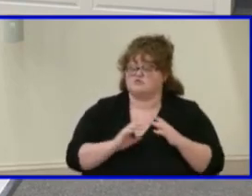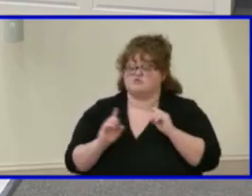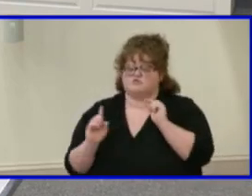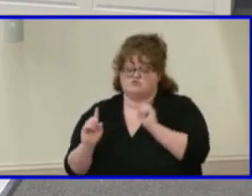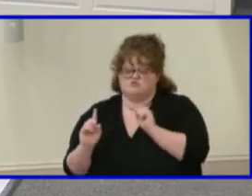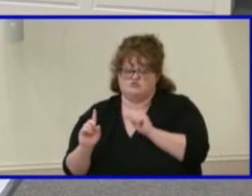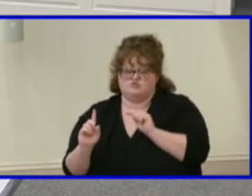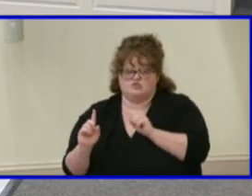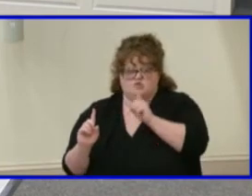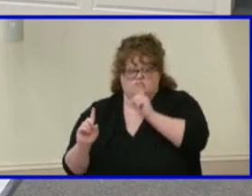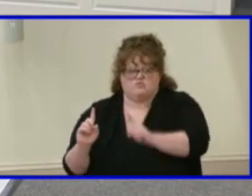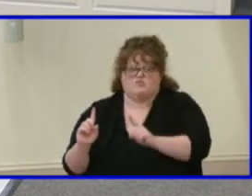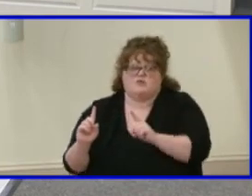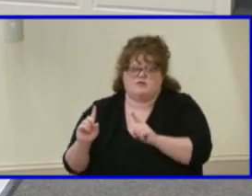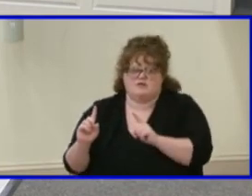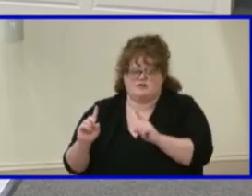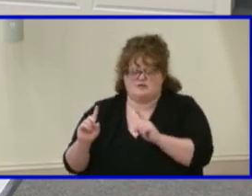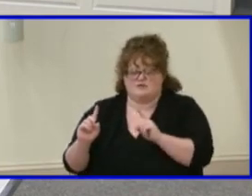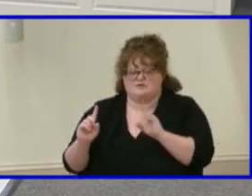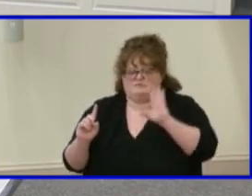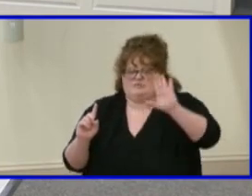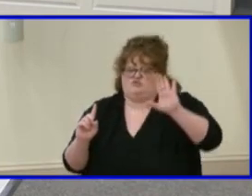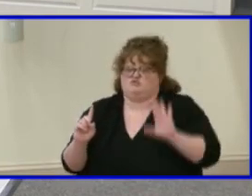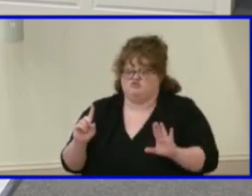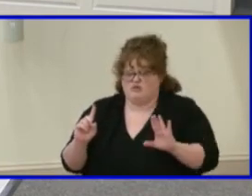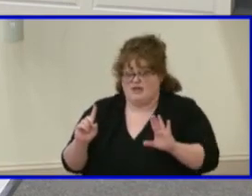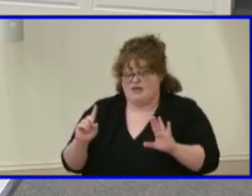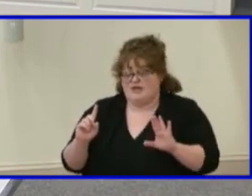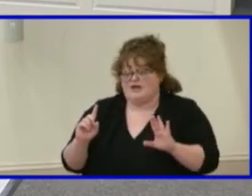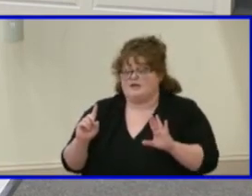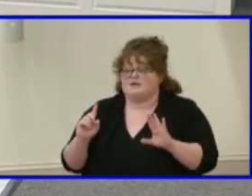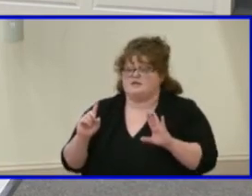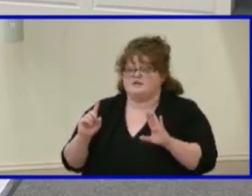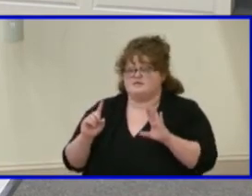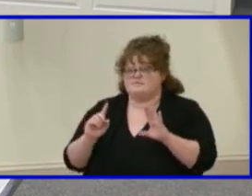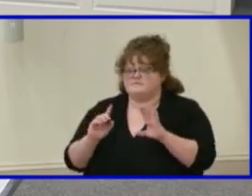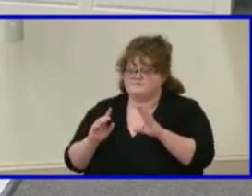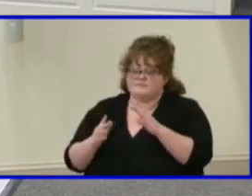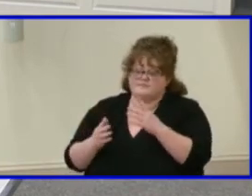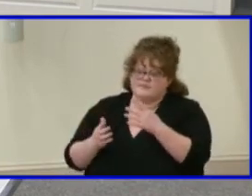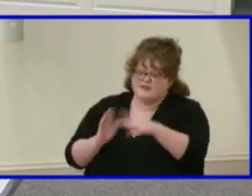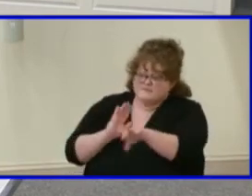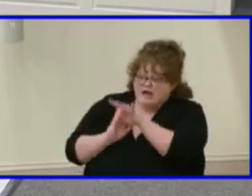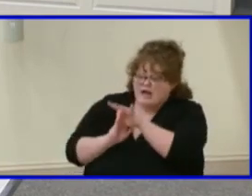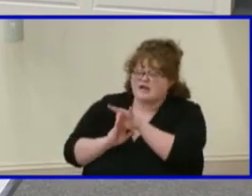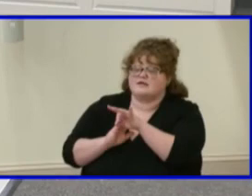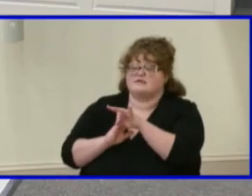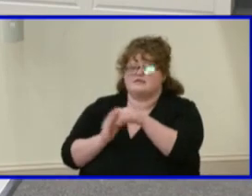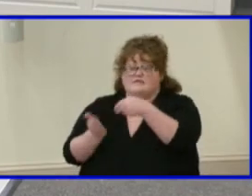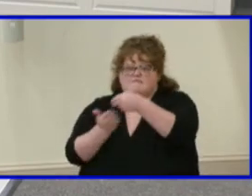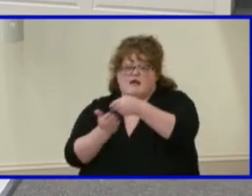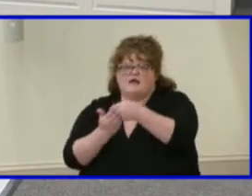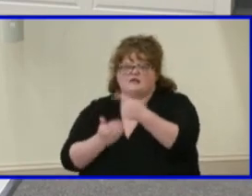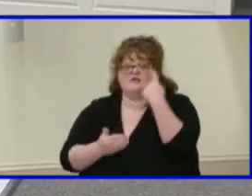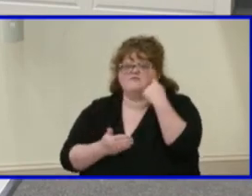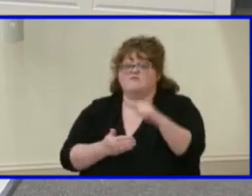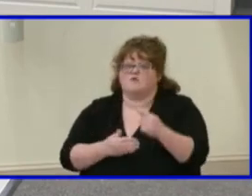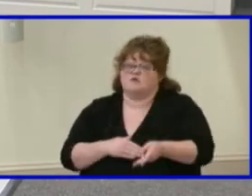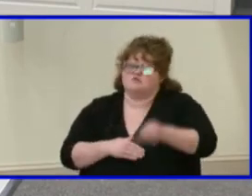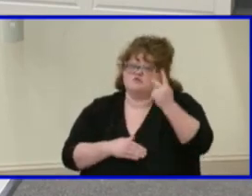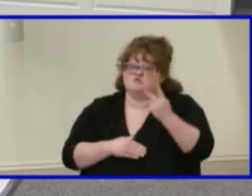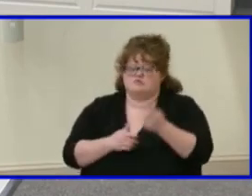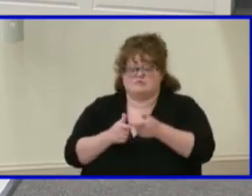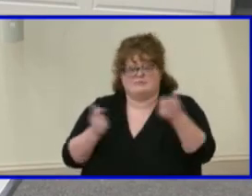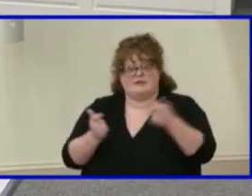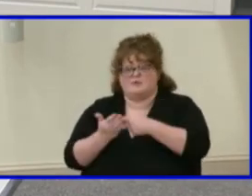been instrumental in securing and providing funding for two major projects at two of my high